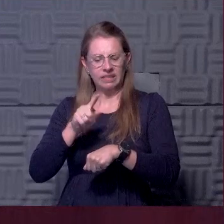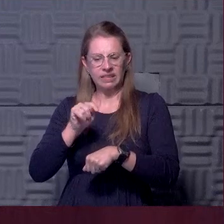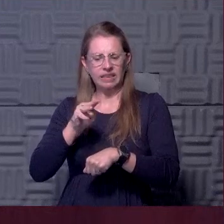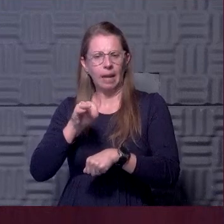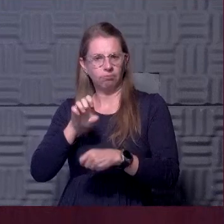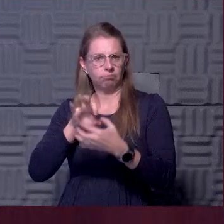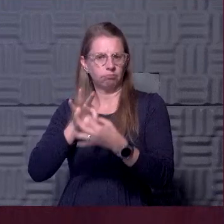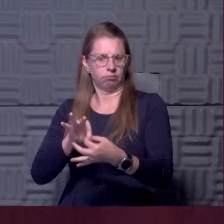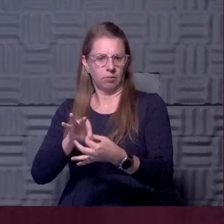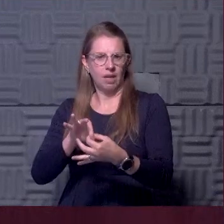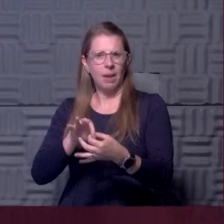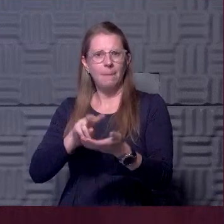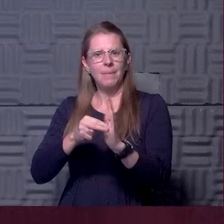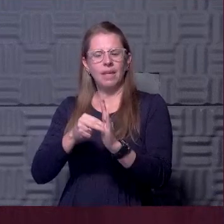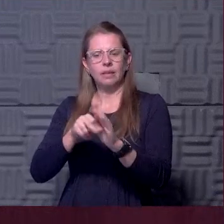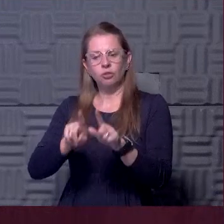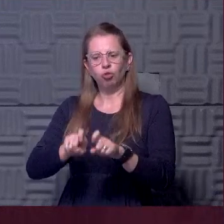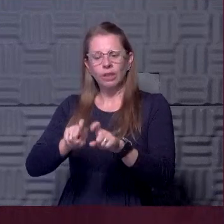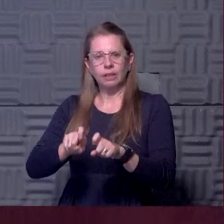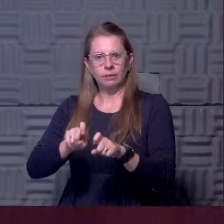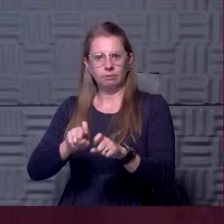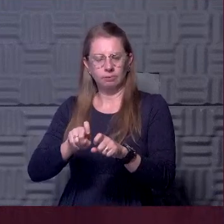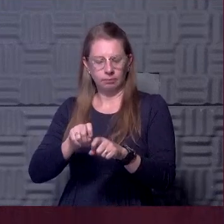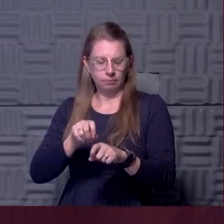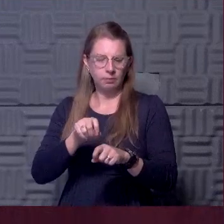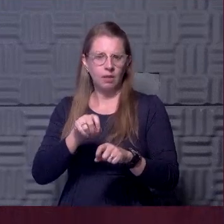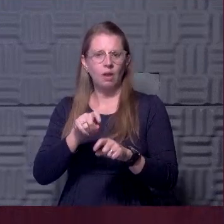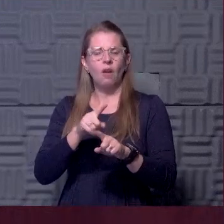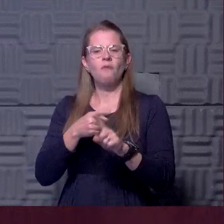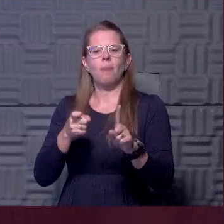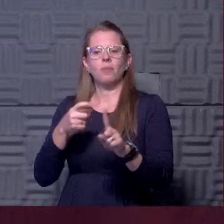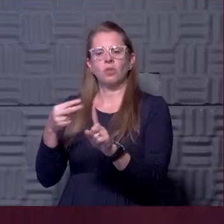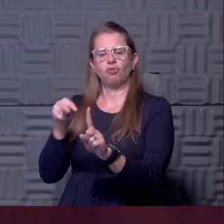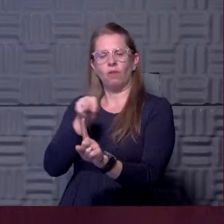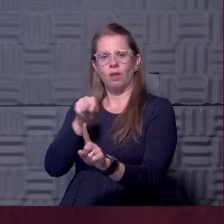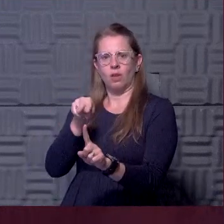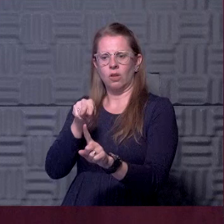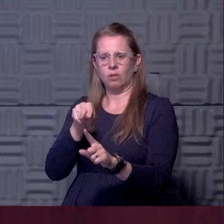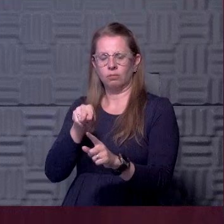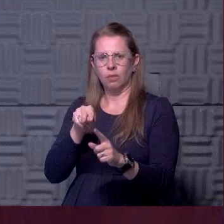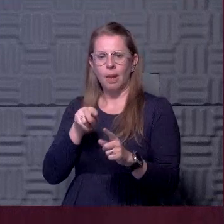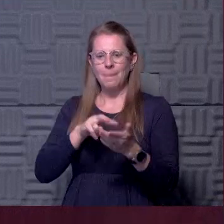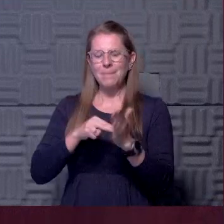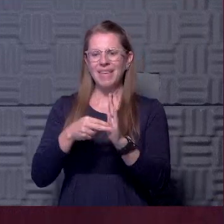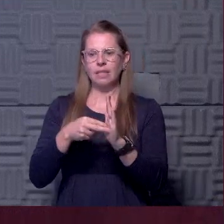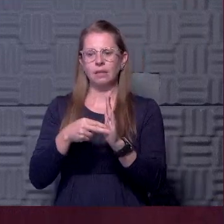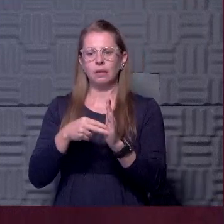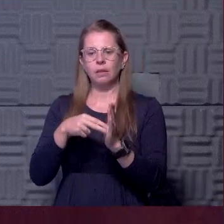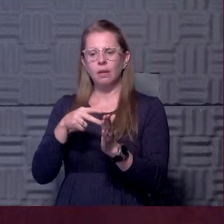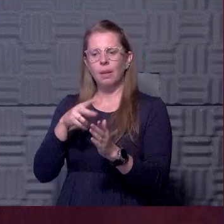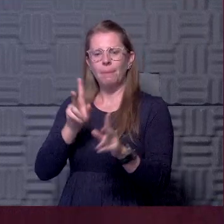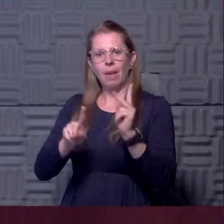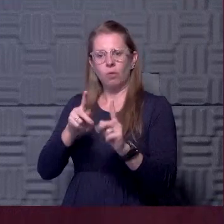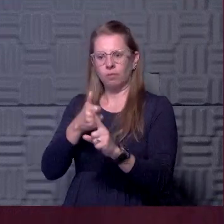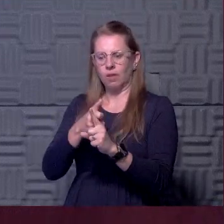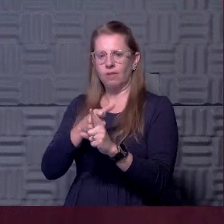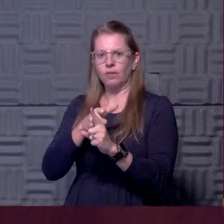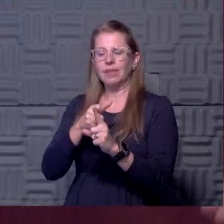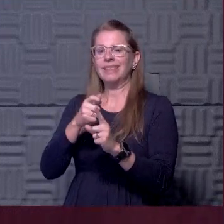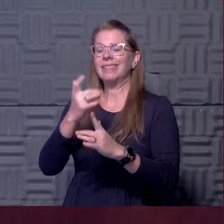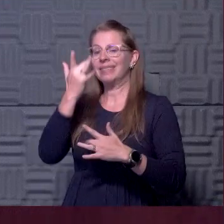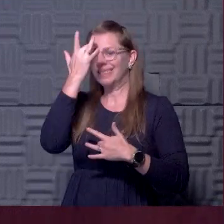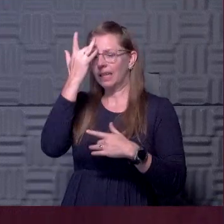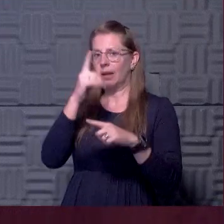screening testing that we're doing from a surveillance perspective. So this is for the asymptomatic individuals. These aren't the people that are already sick. These are the